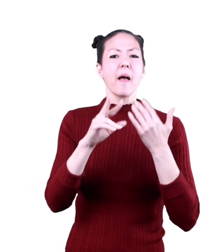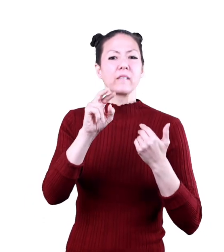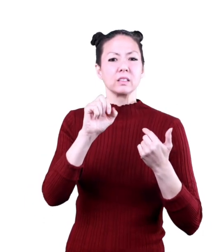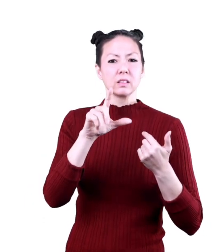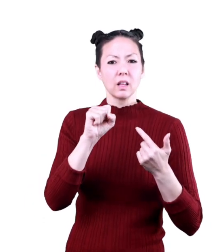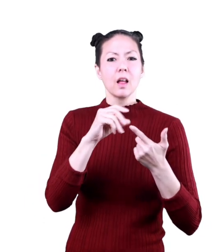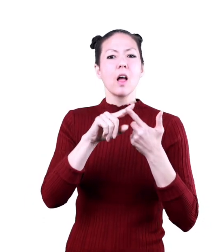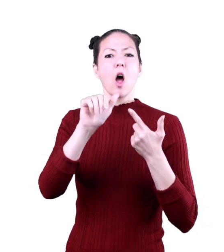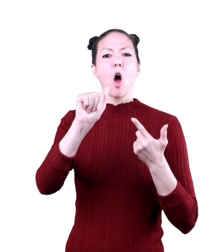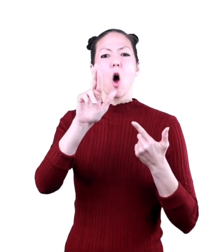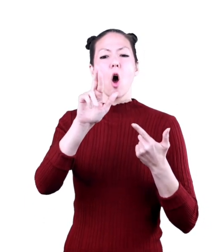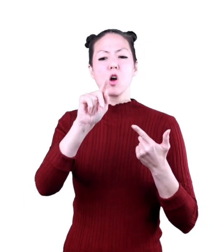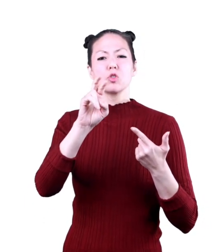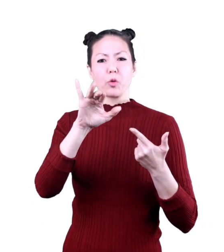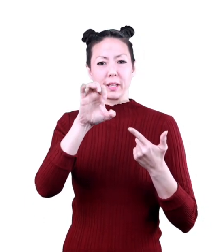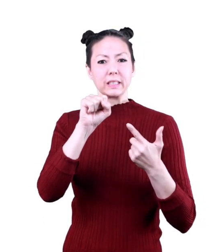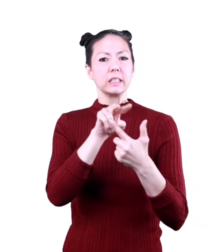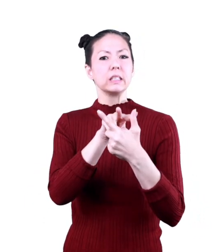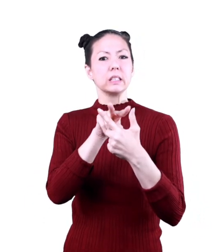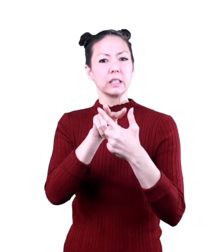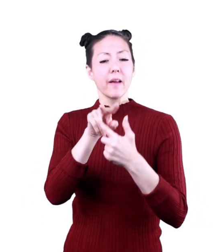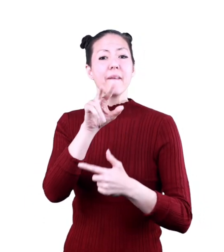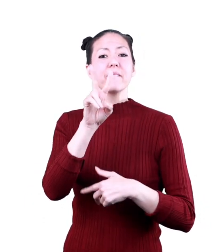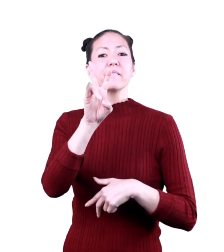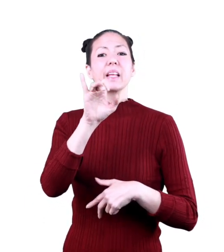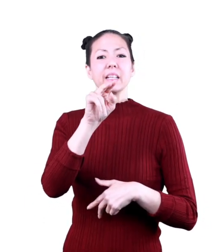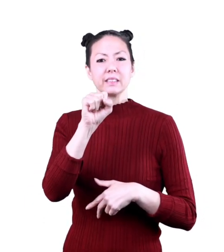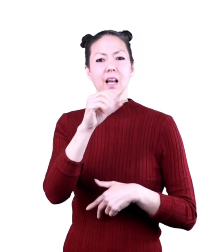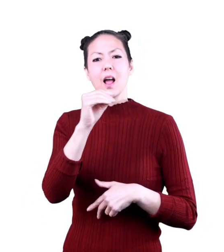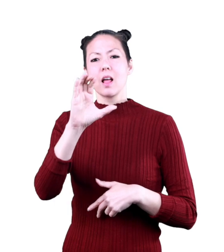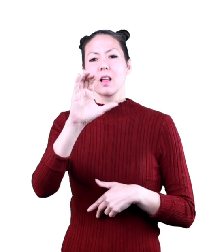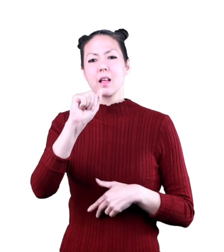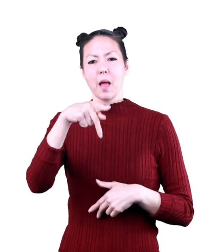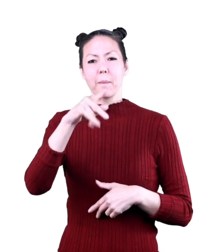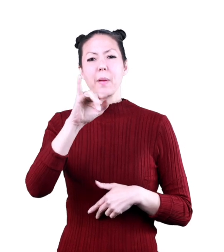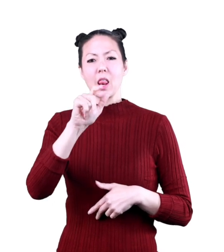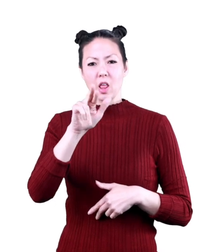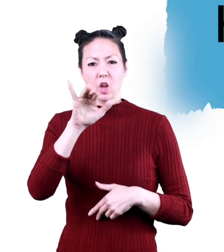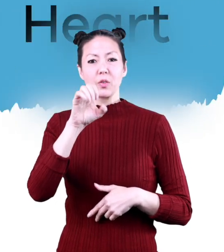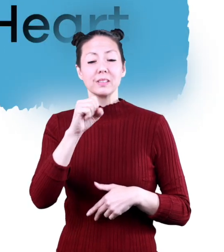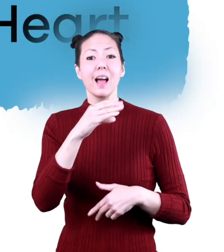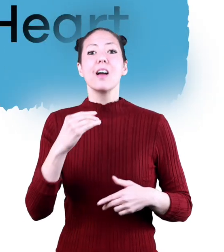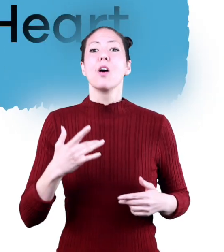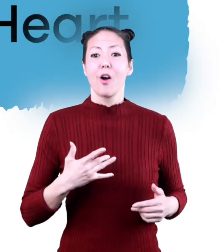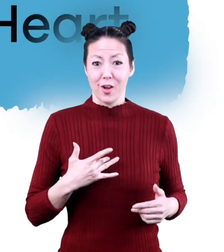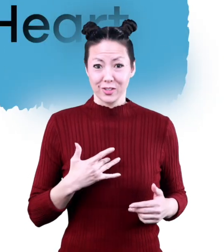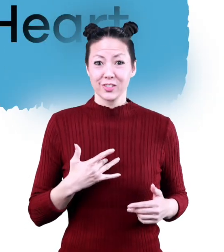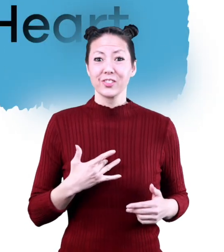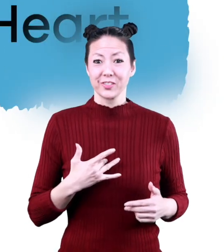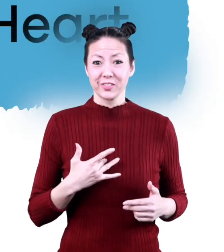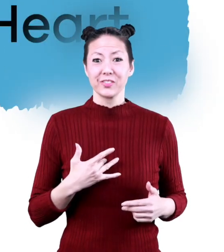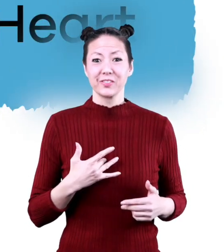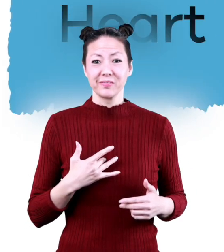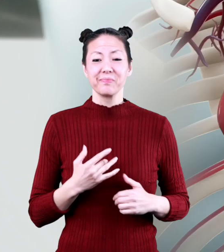vessels which include arteries veins and capillaries and the heart